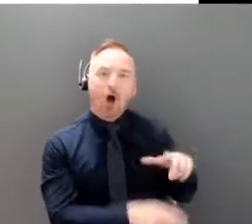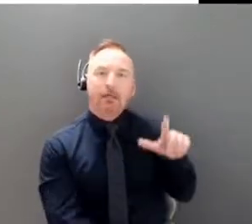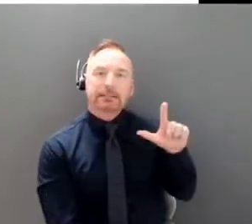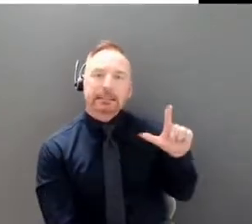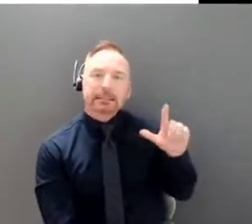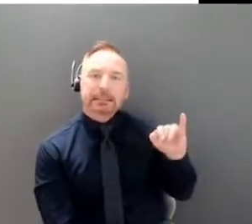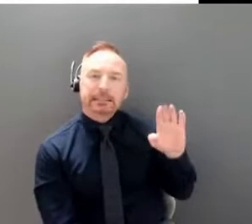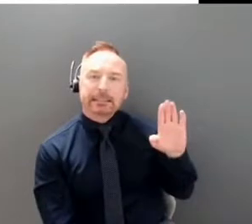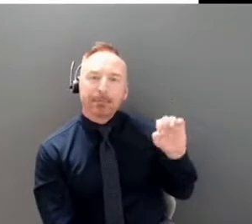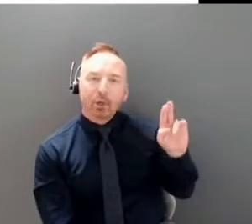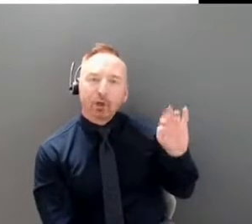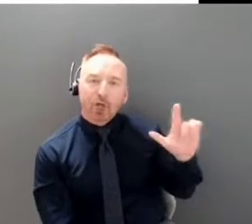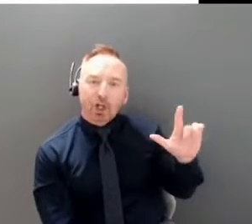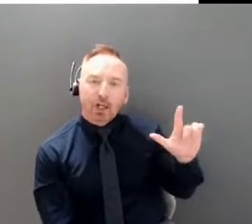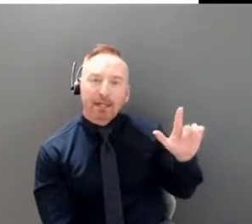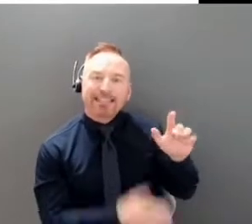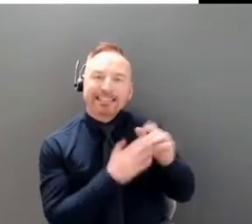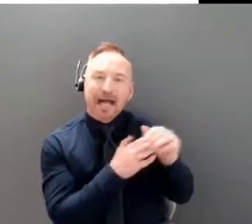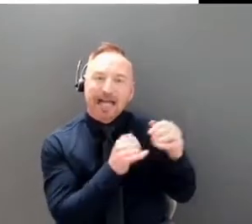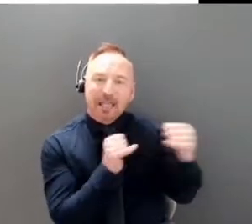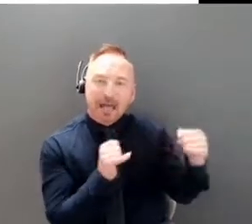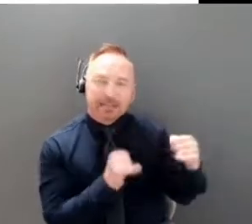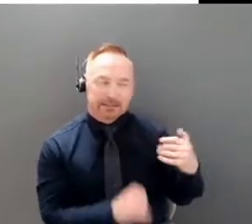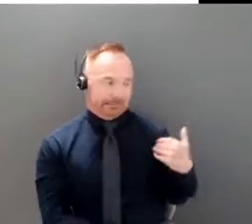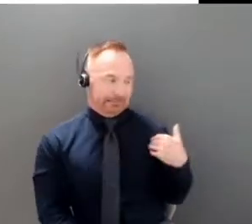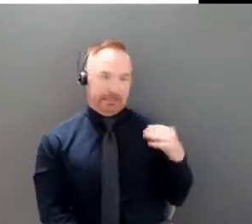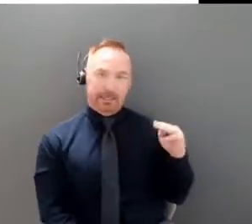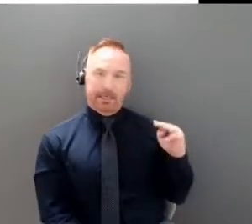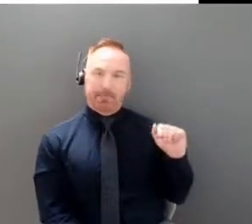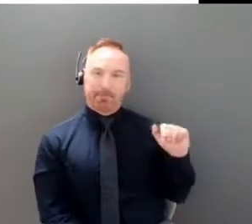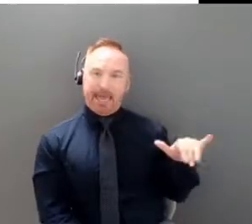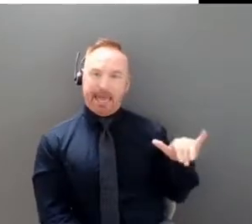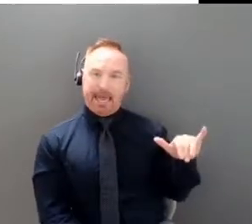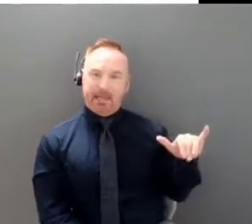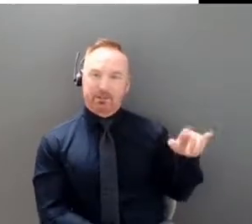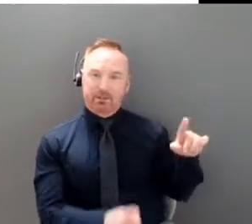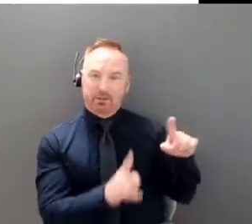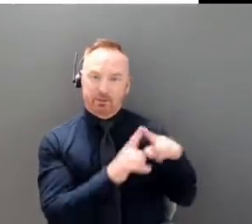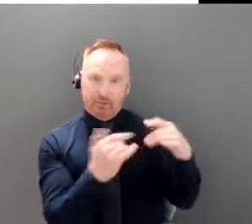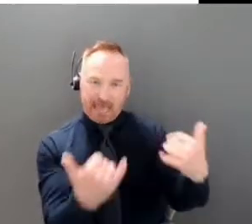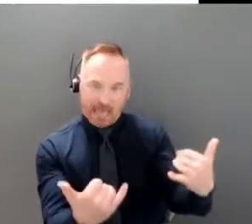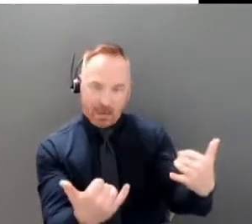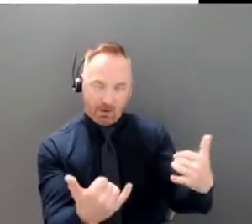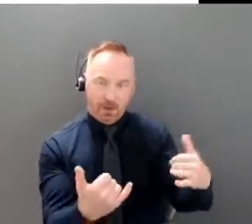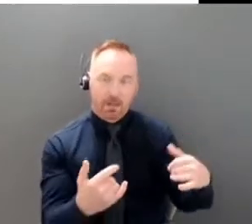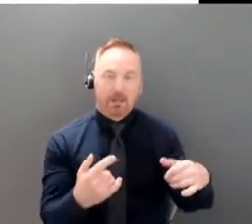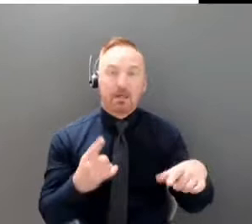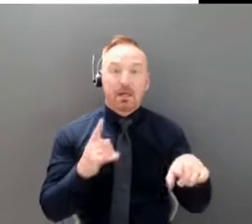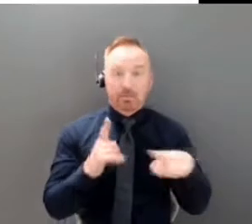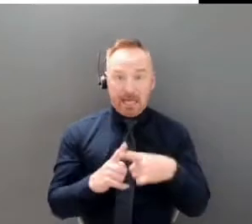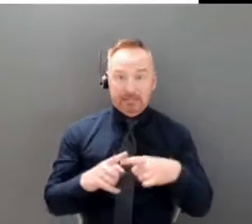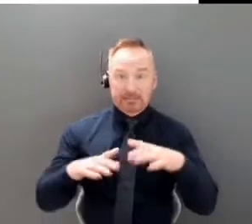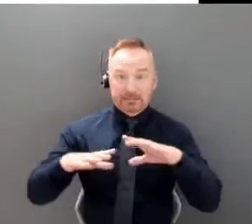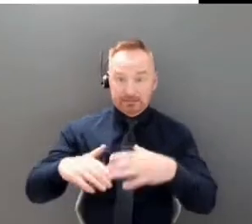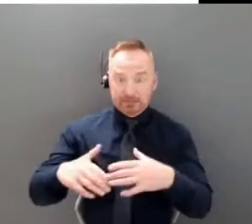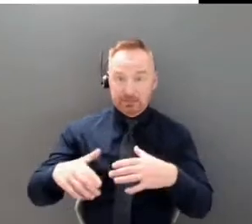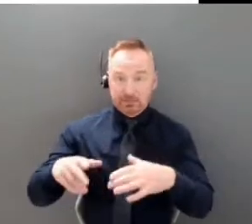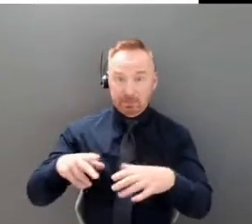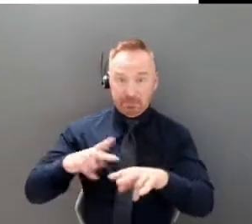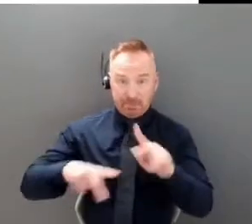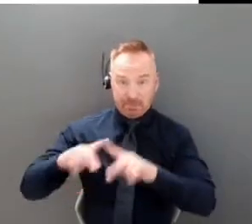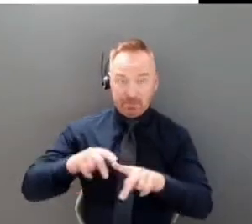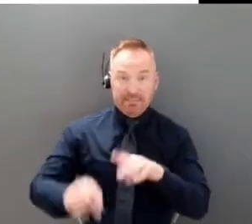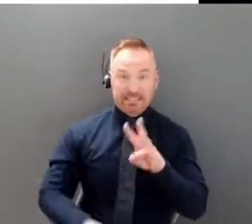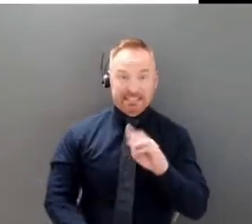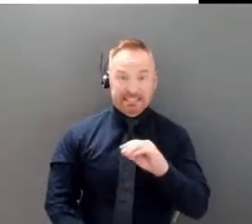we would and with a population that is 60 percent vaccinated so you know if we look at our vaccination